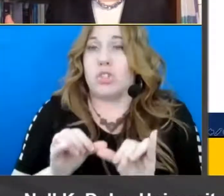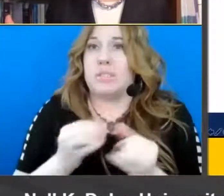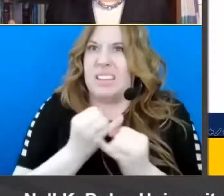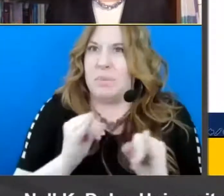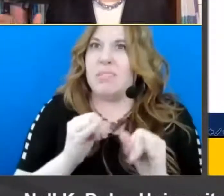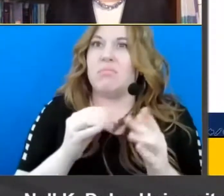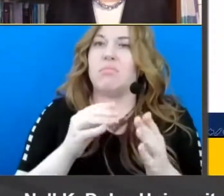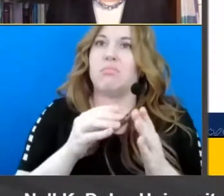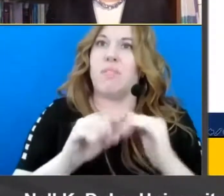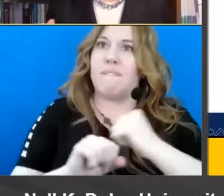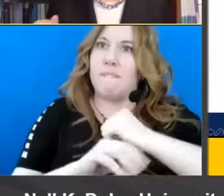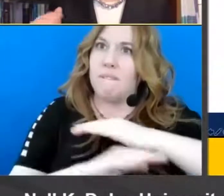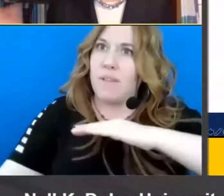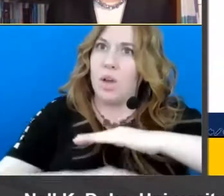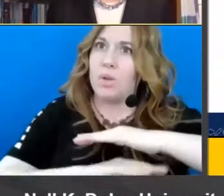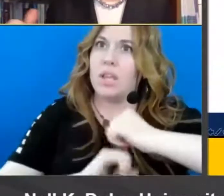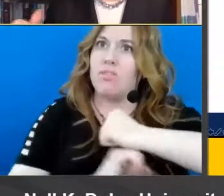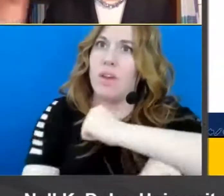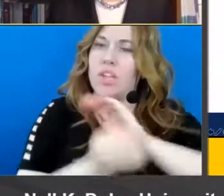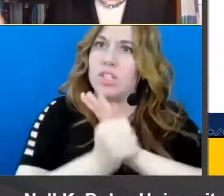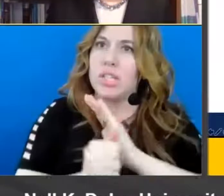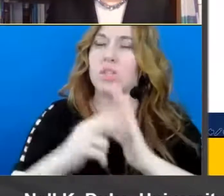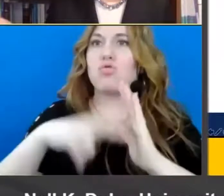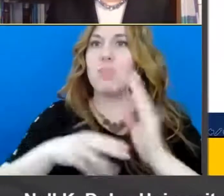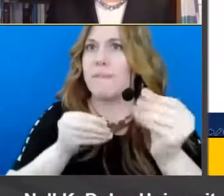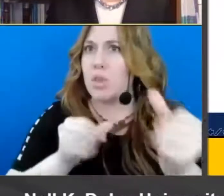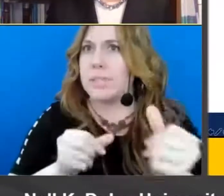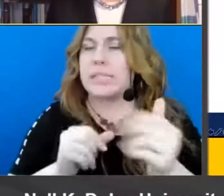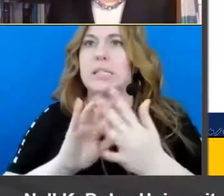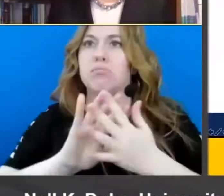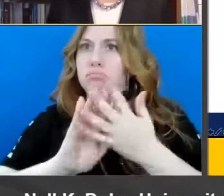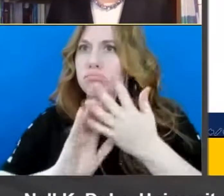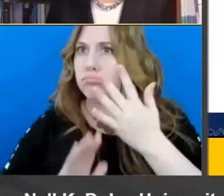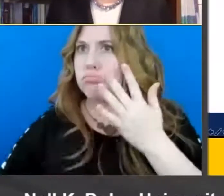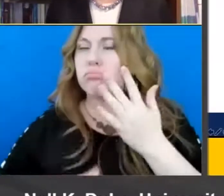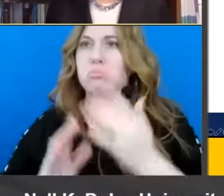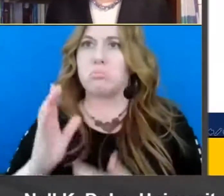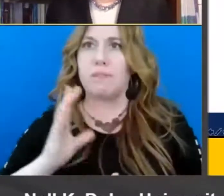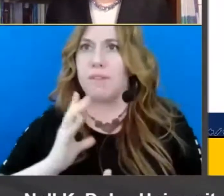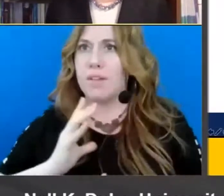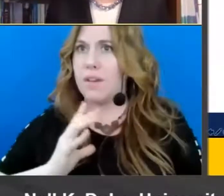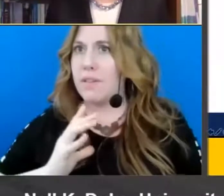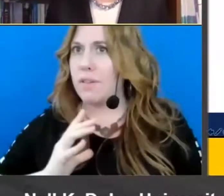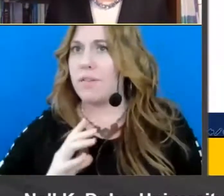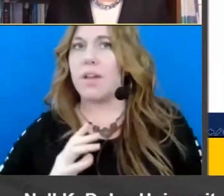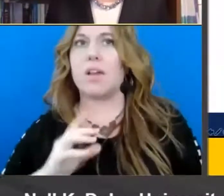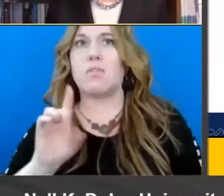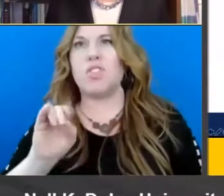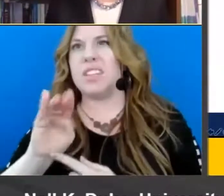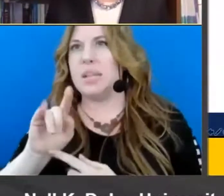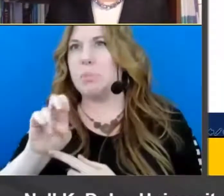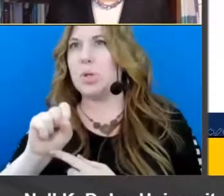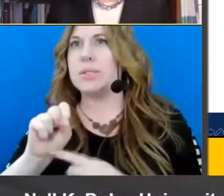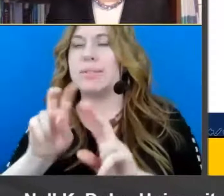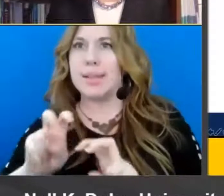um oral reading fluency um but you know many things that that go into that as well um on the dibbles assessment um that